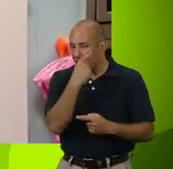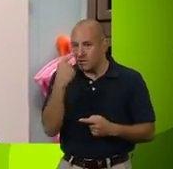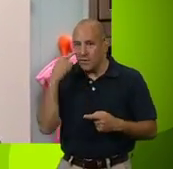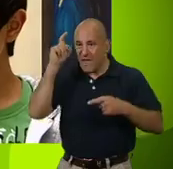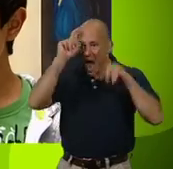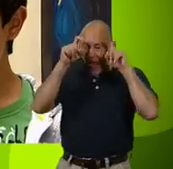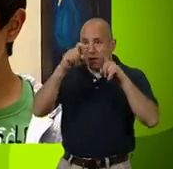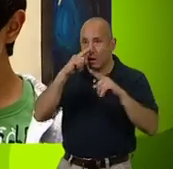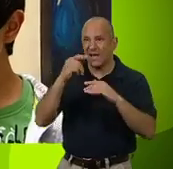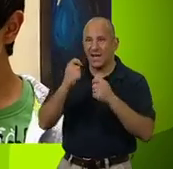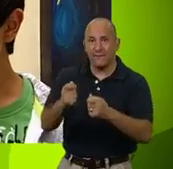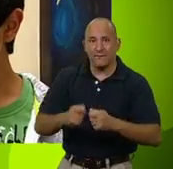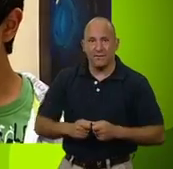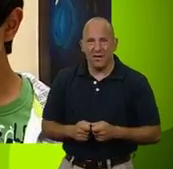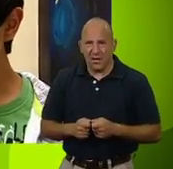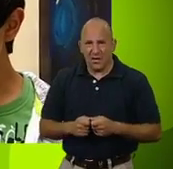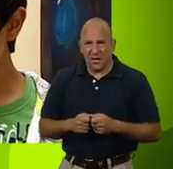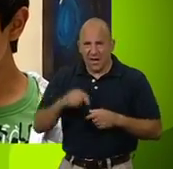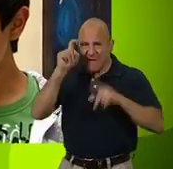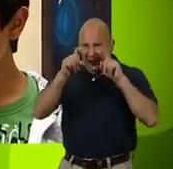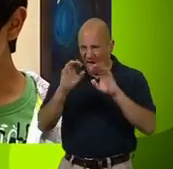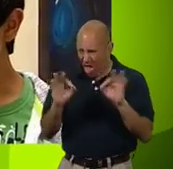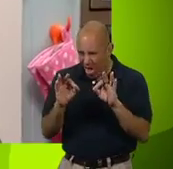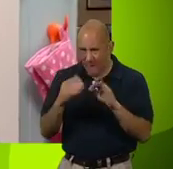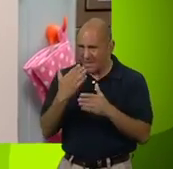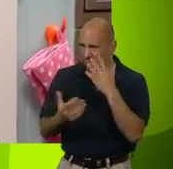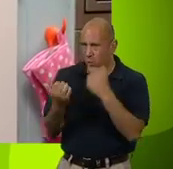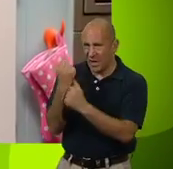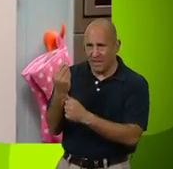alien life. But if aliens don't exist, nobody's going to win the money.